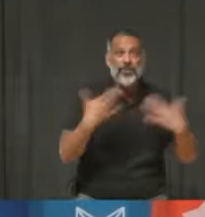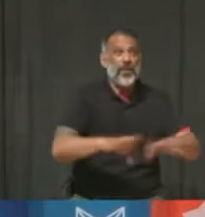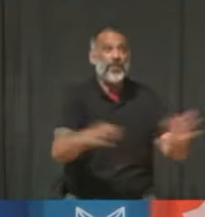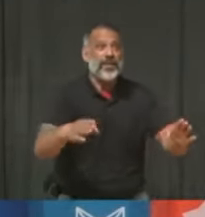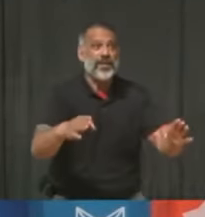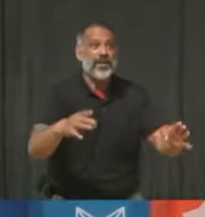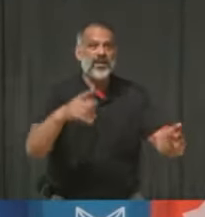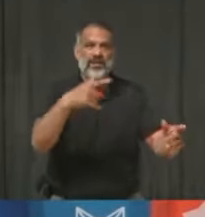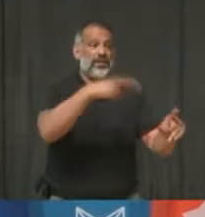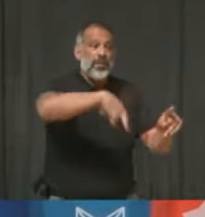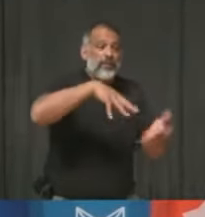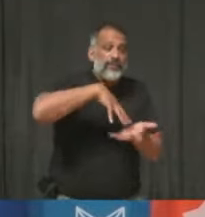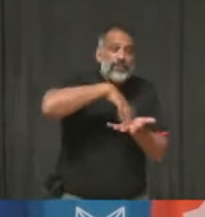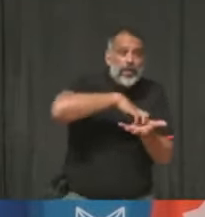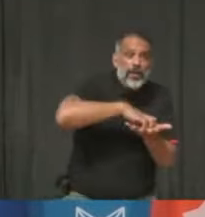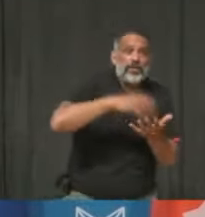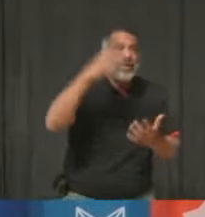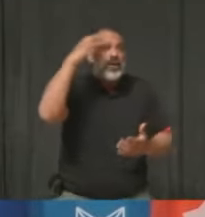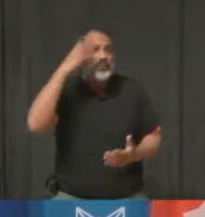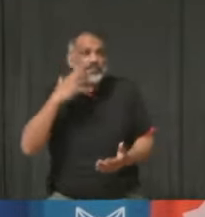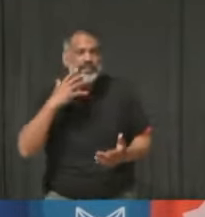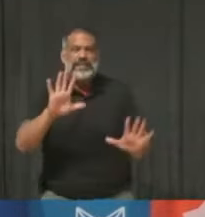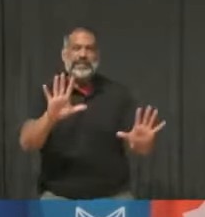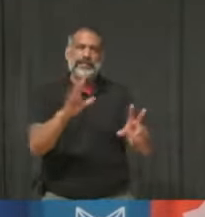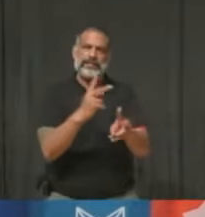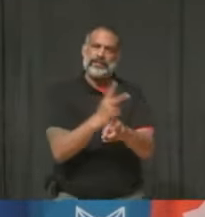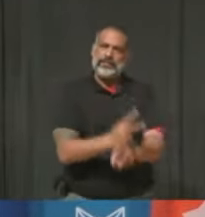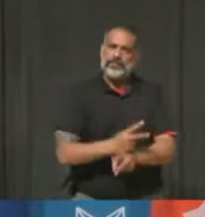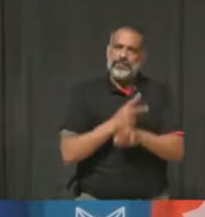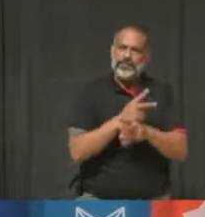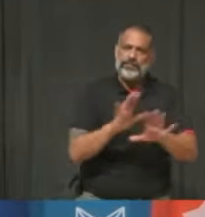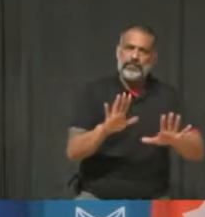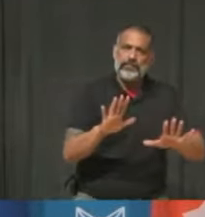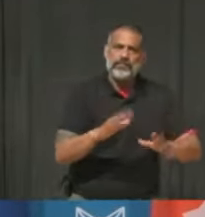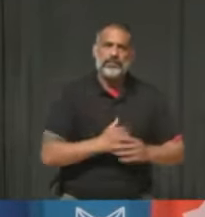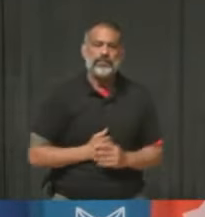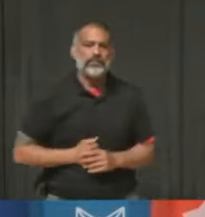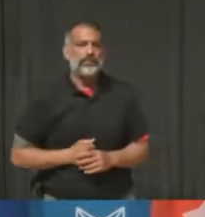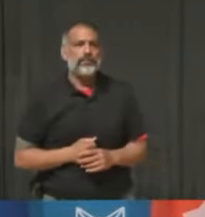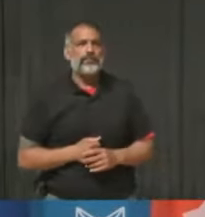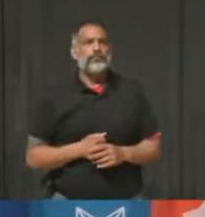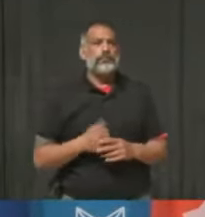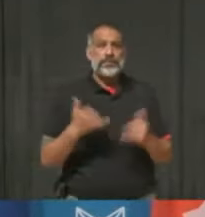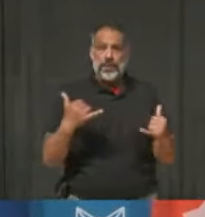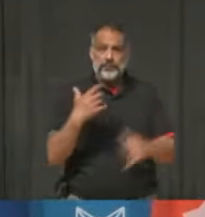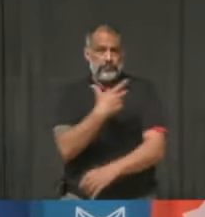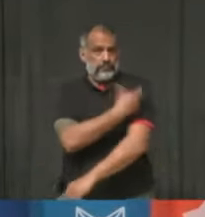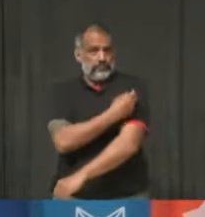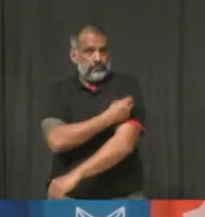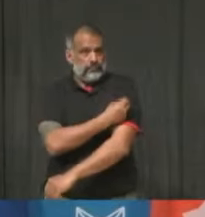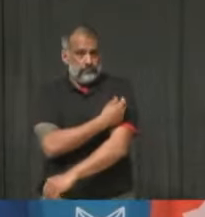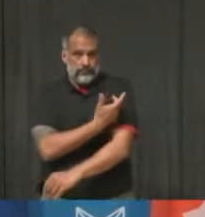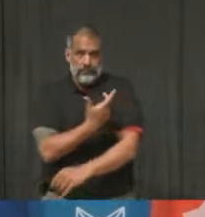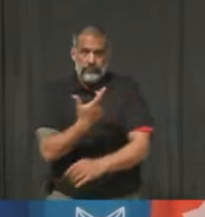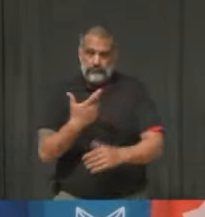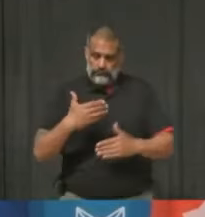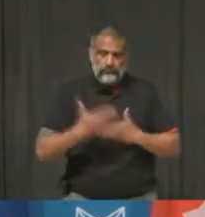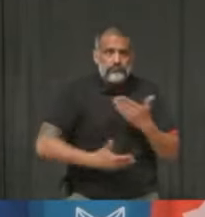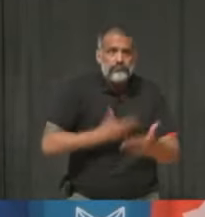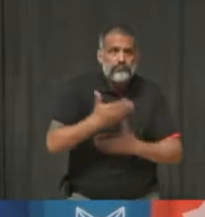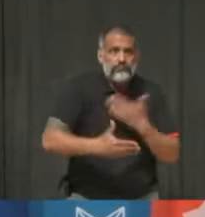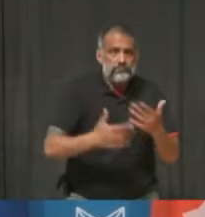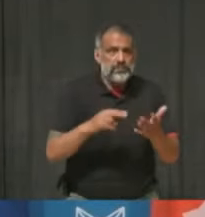vulnerable to this novel virus. However, as we vaccinate, we are reducing our collective